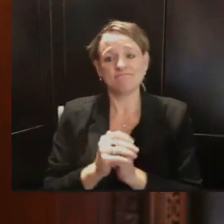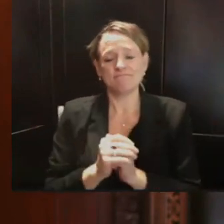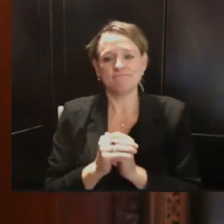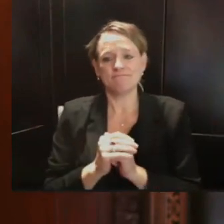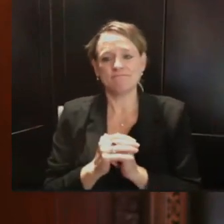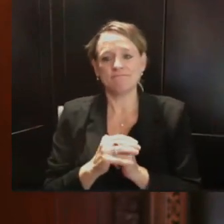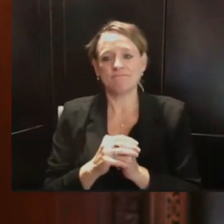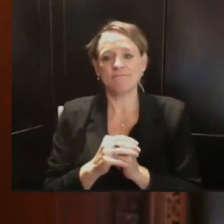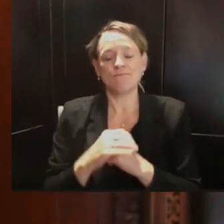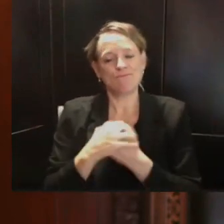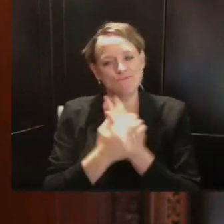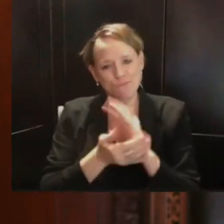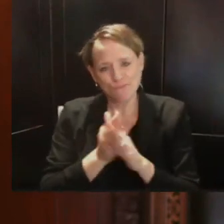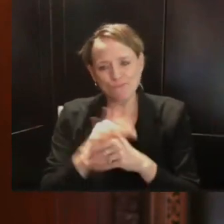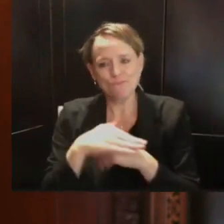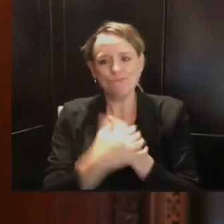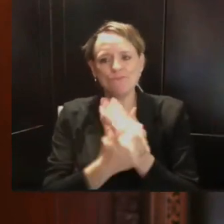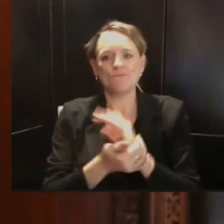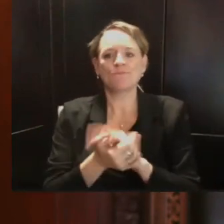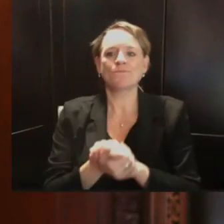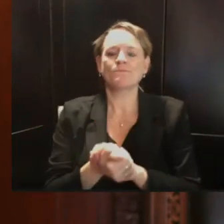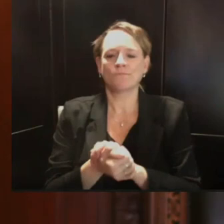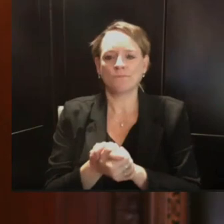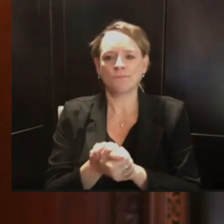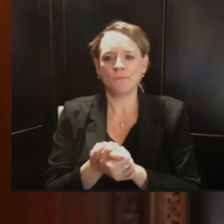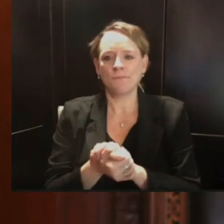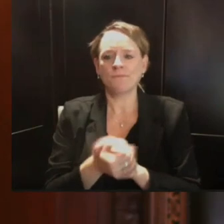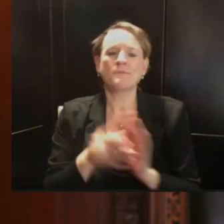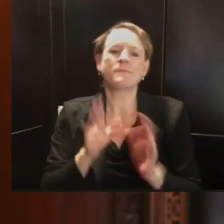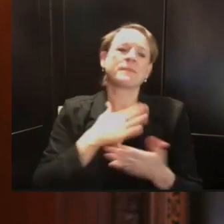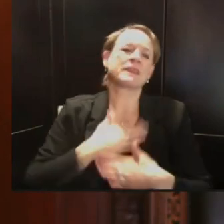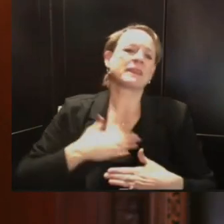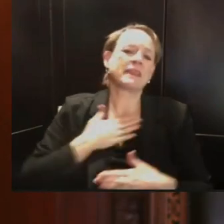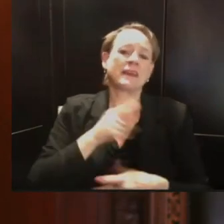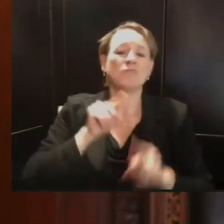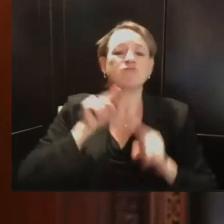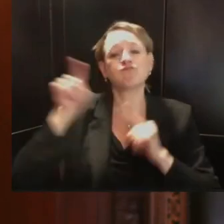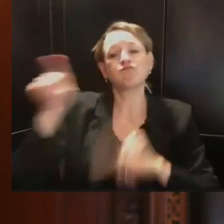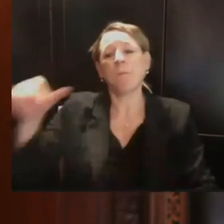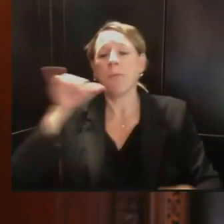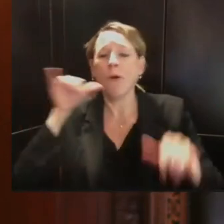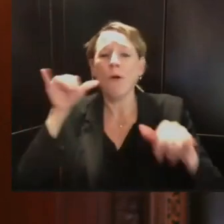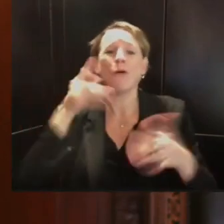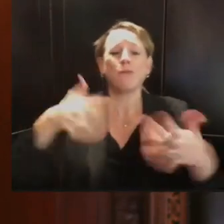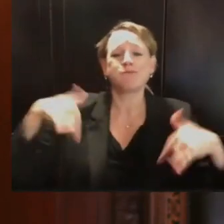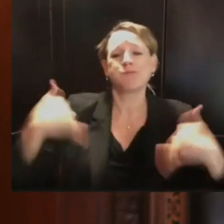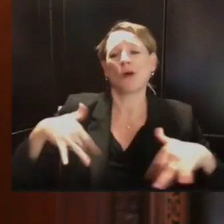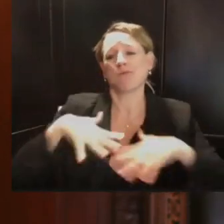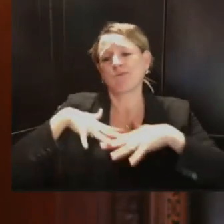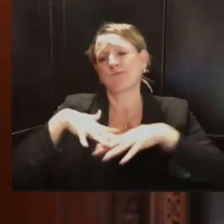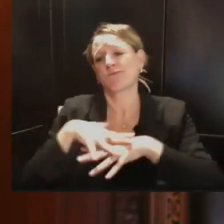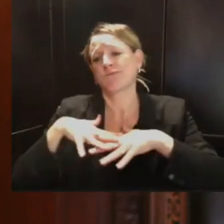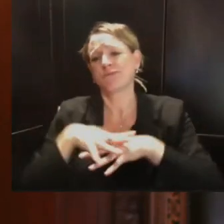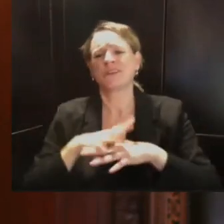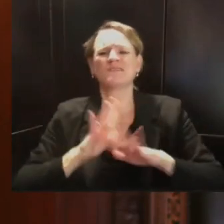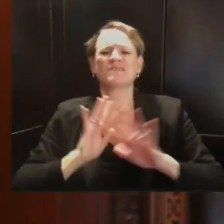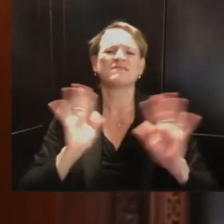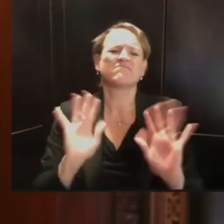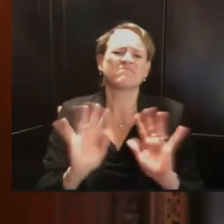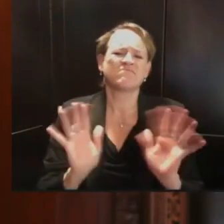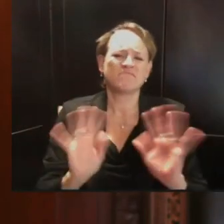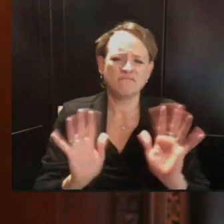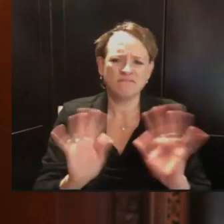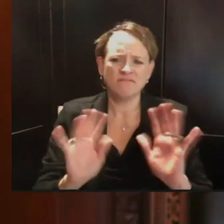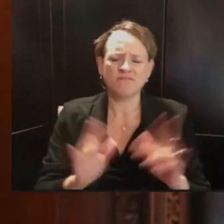heading out to the bars or to parties. Many businesses found new and innovative ways to serve Wisconsinites during the pandemic. So